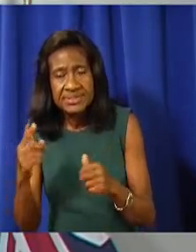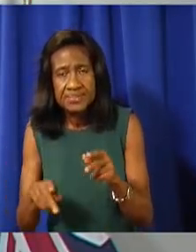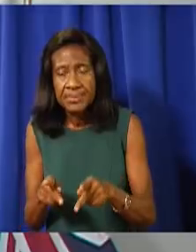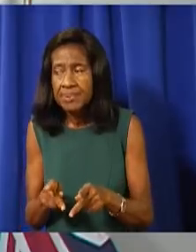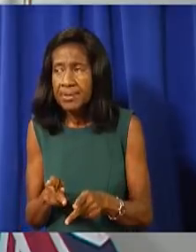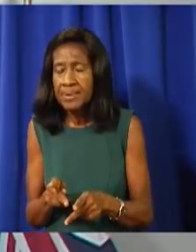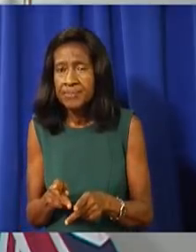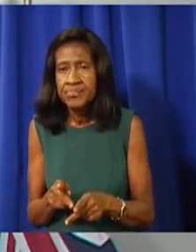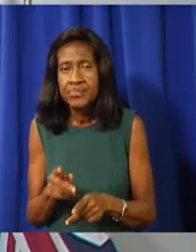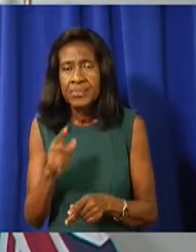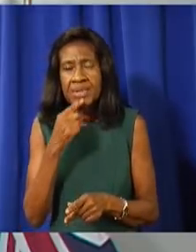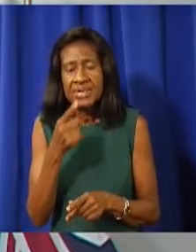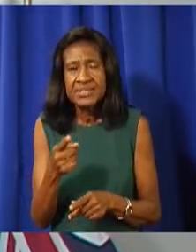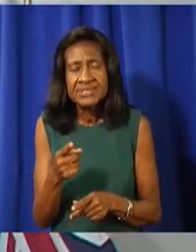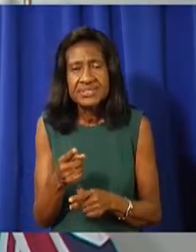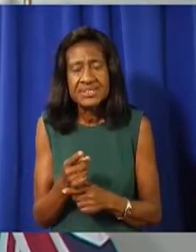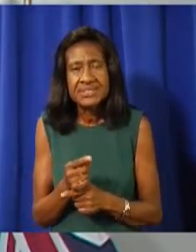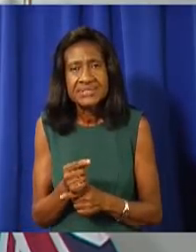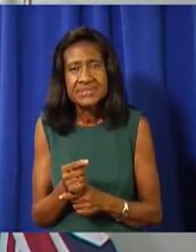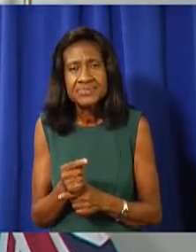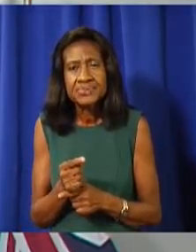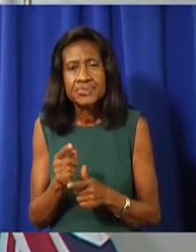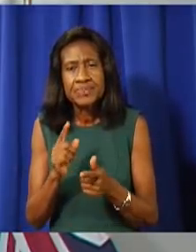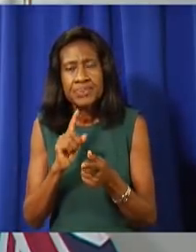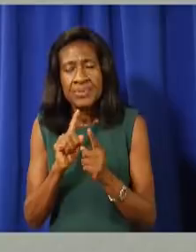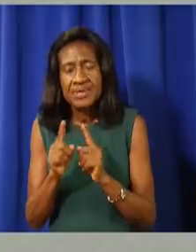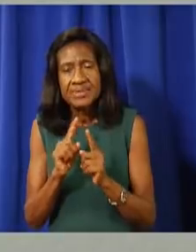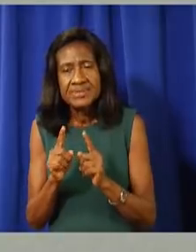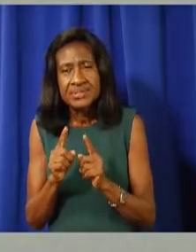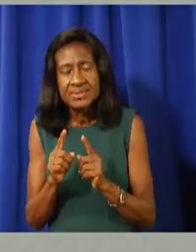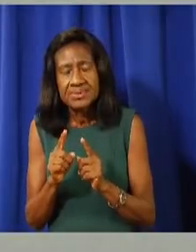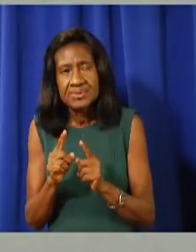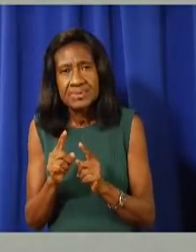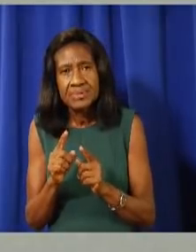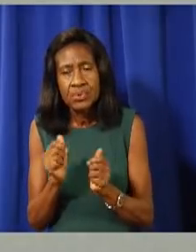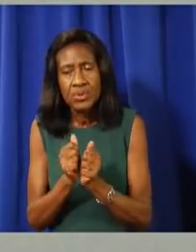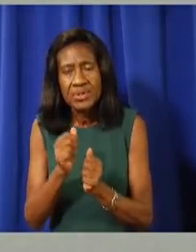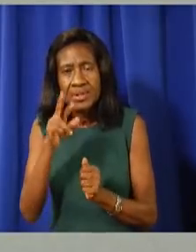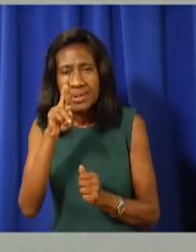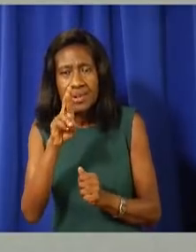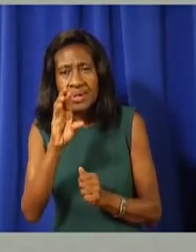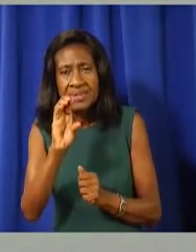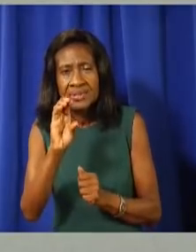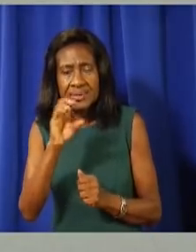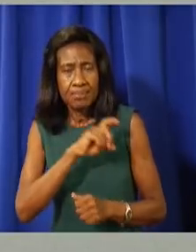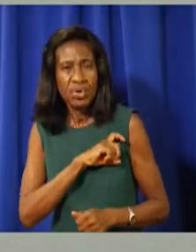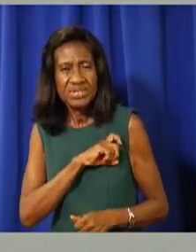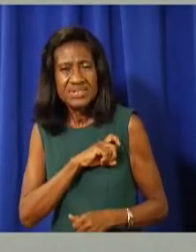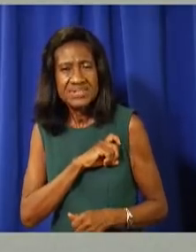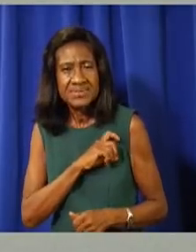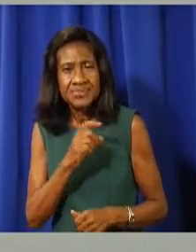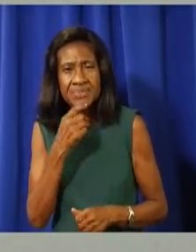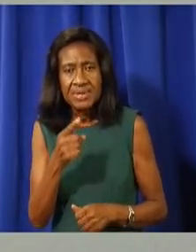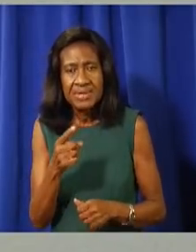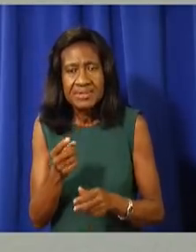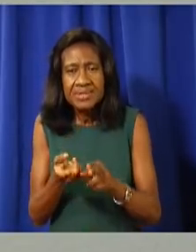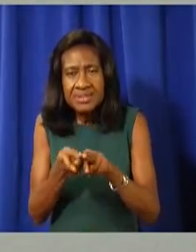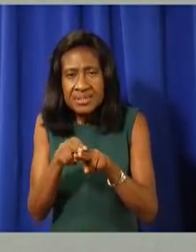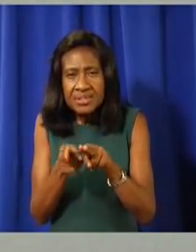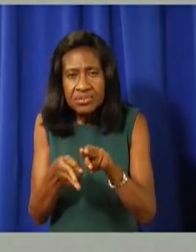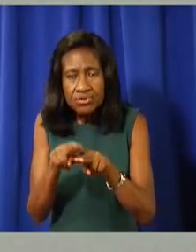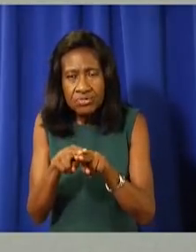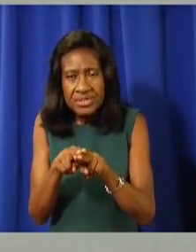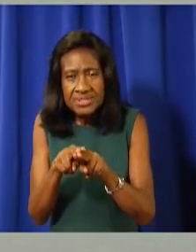commissioner about this. I I think just to sort of say as well, the RCIPS view is that there has been an increase in suspected